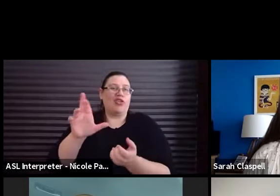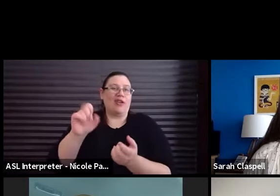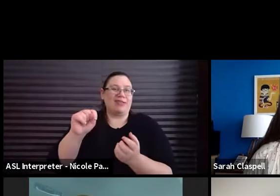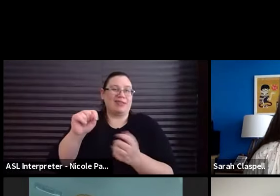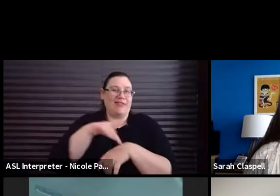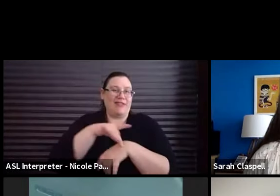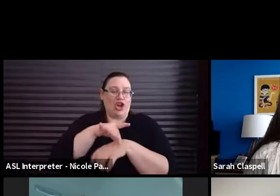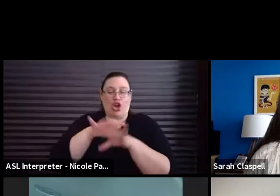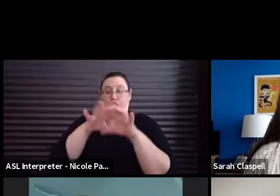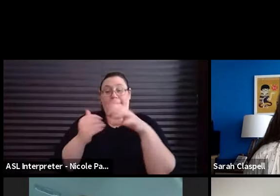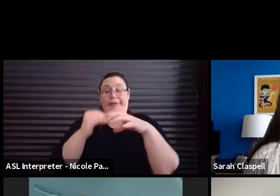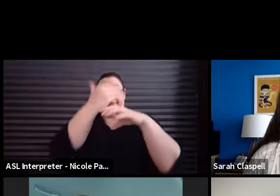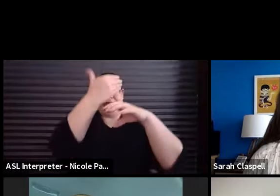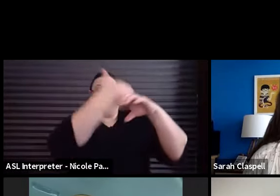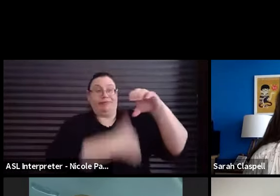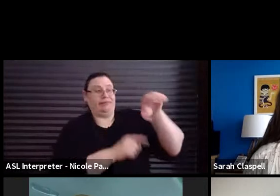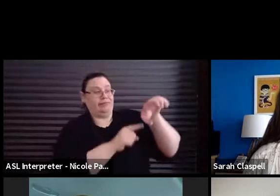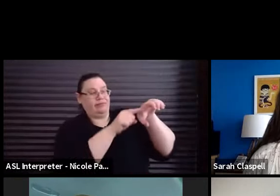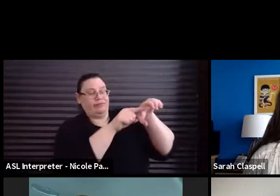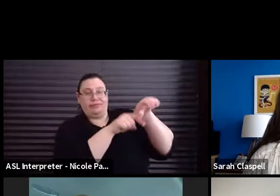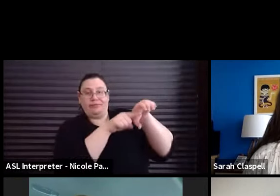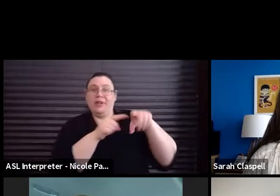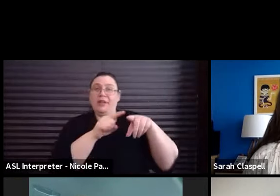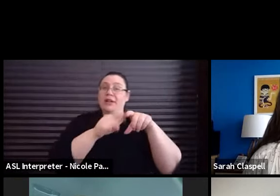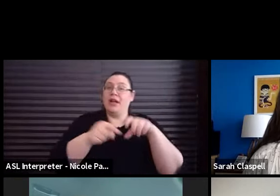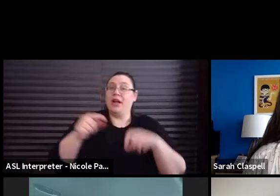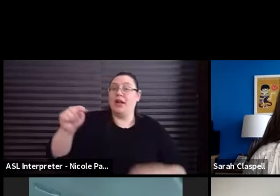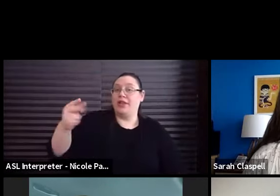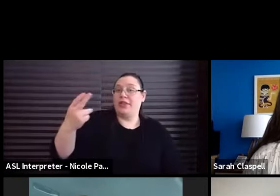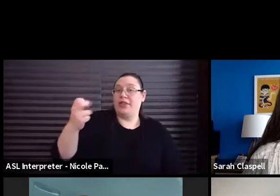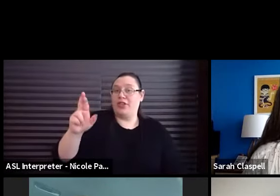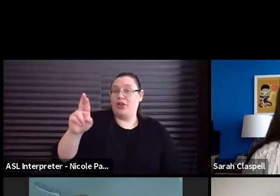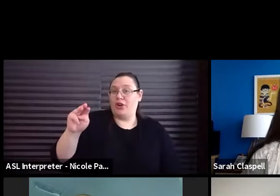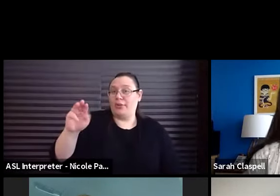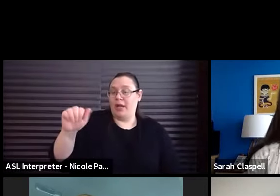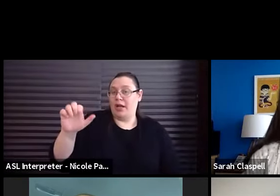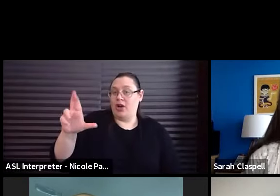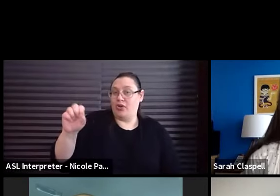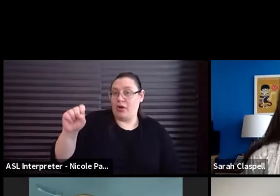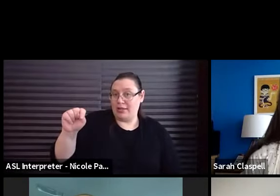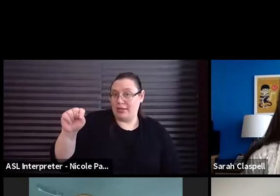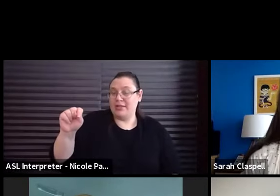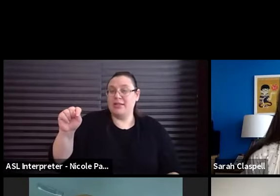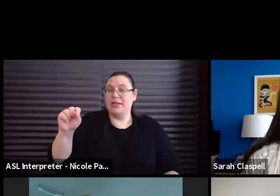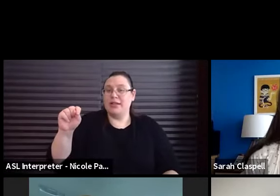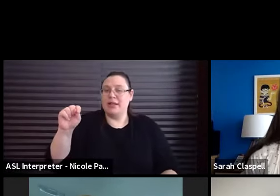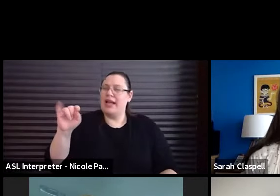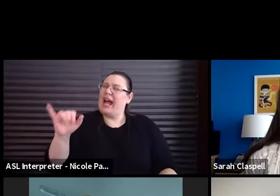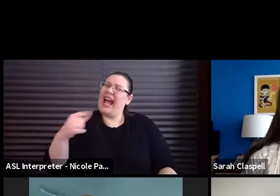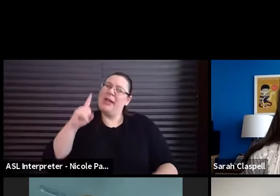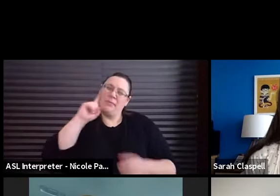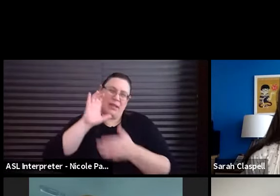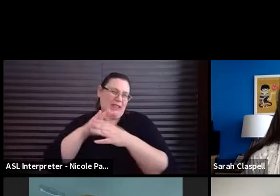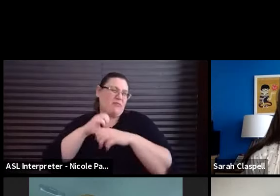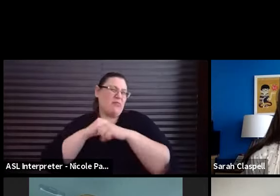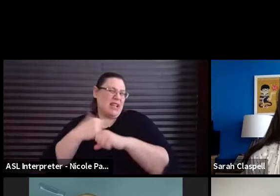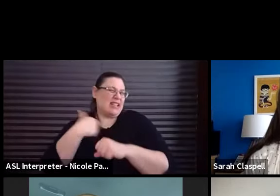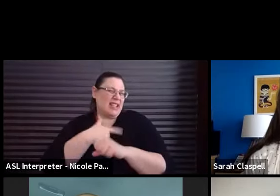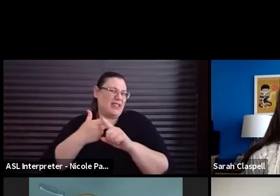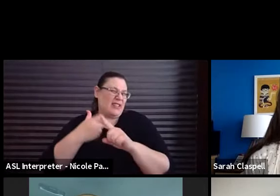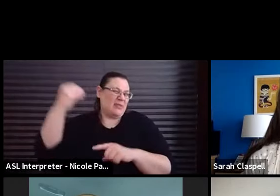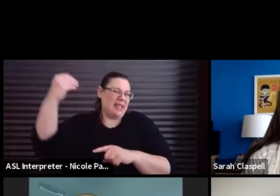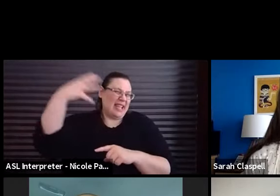I believe the, the, the thermo crust, which is the, the crust, I think protects us from the heat in the,